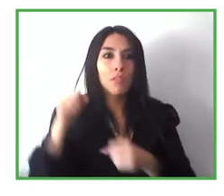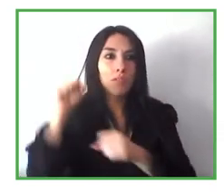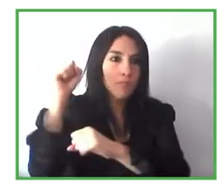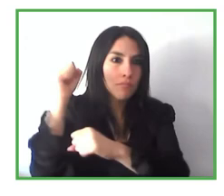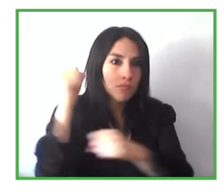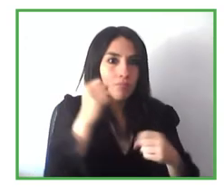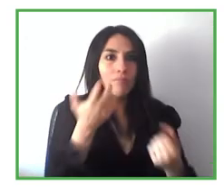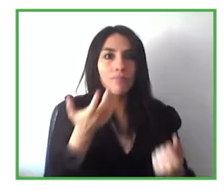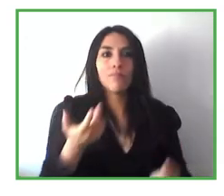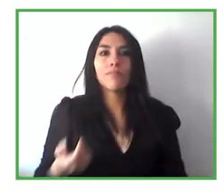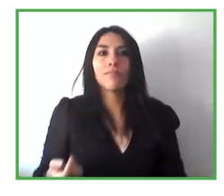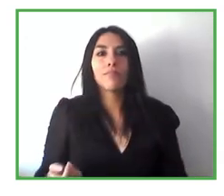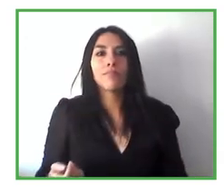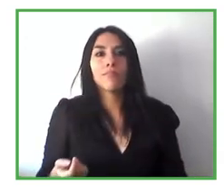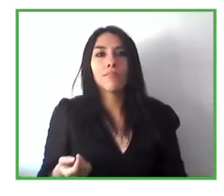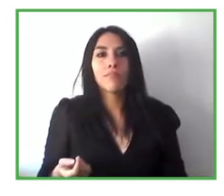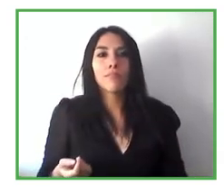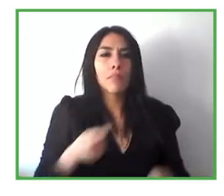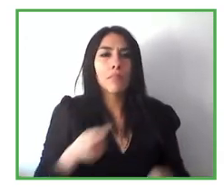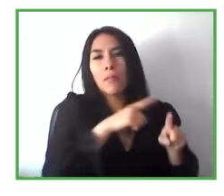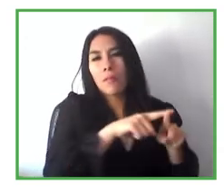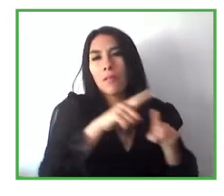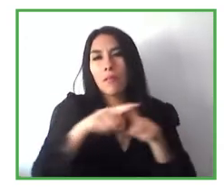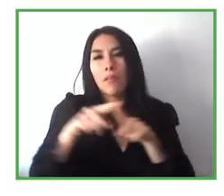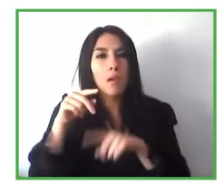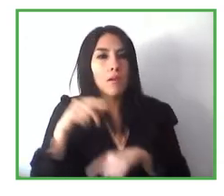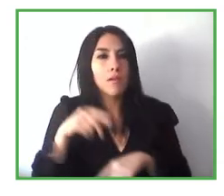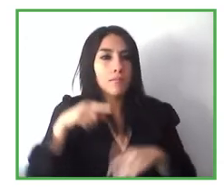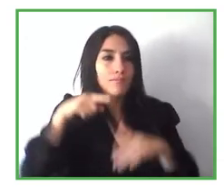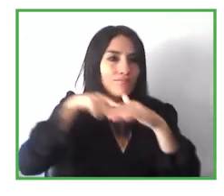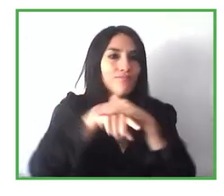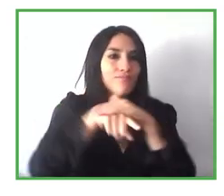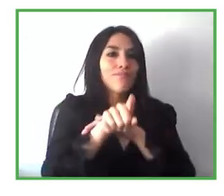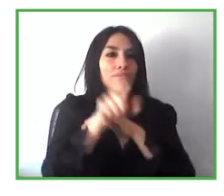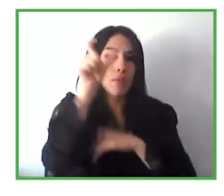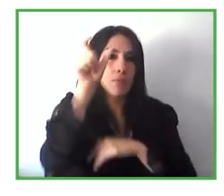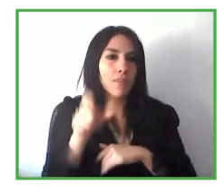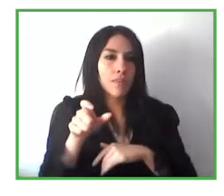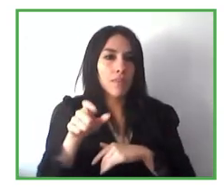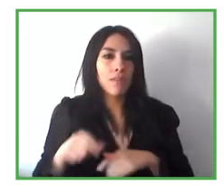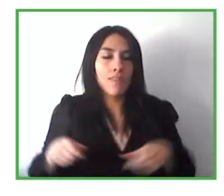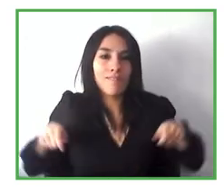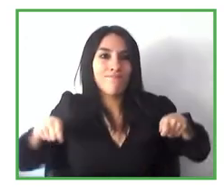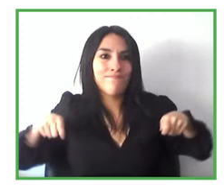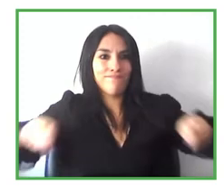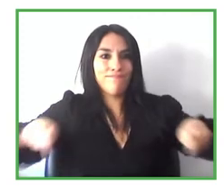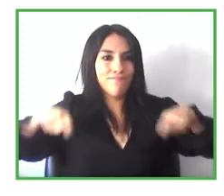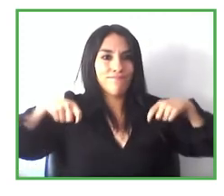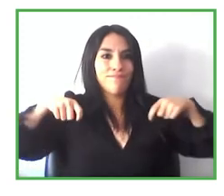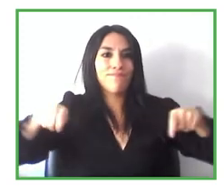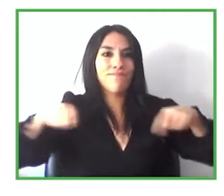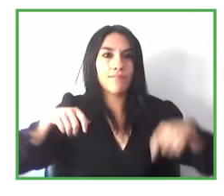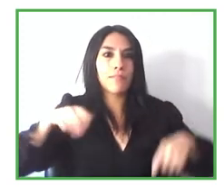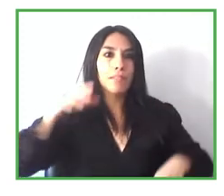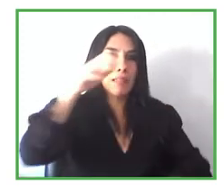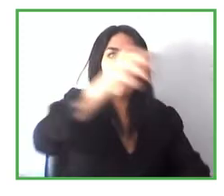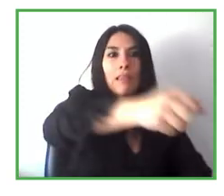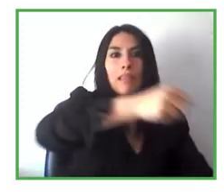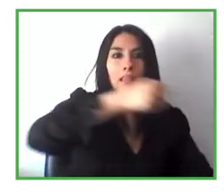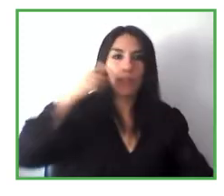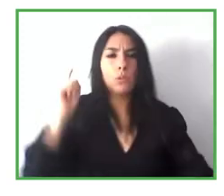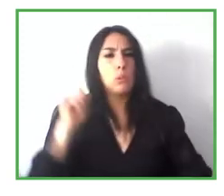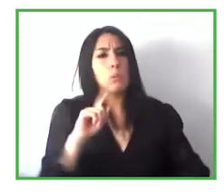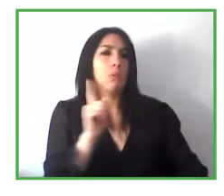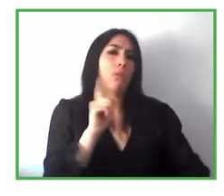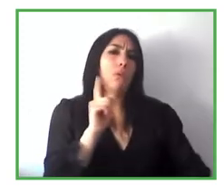to be able to facilitate the access of people with with reduced mobility. So